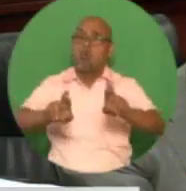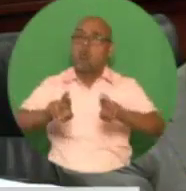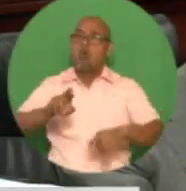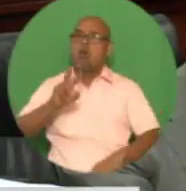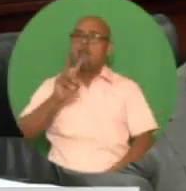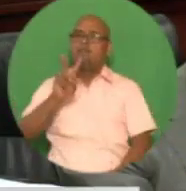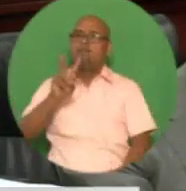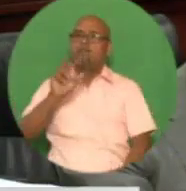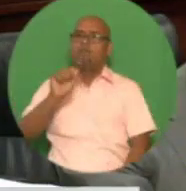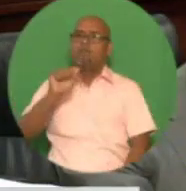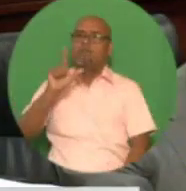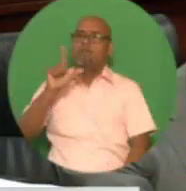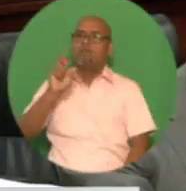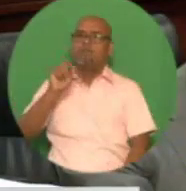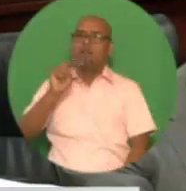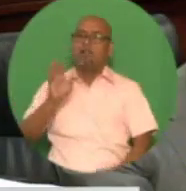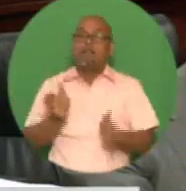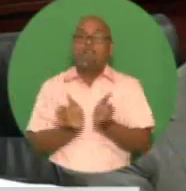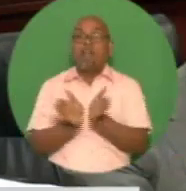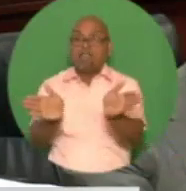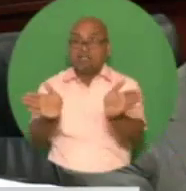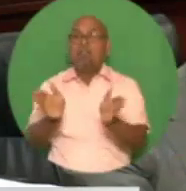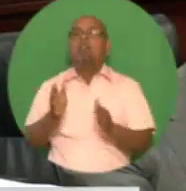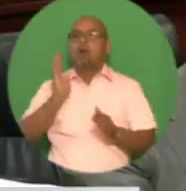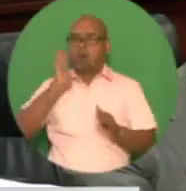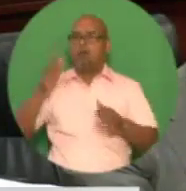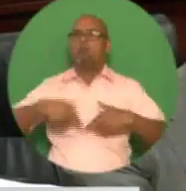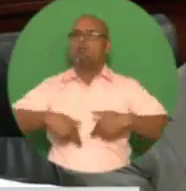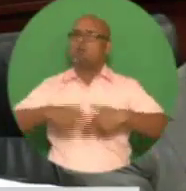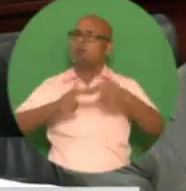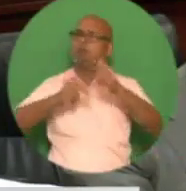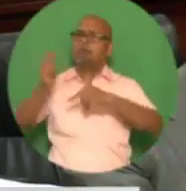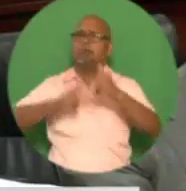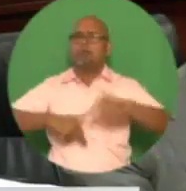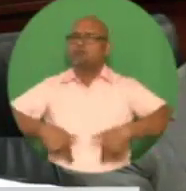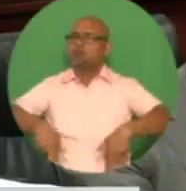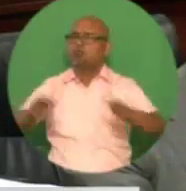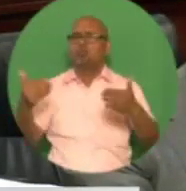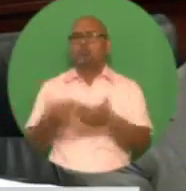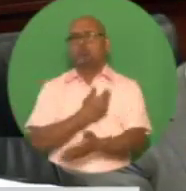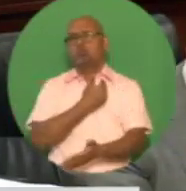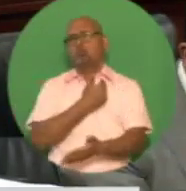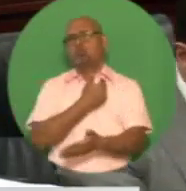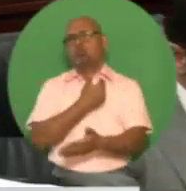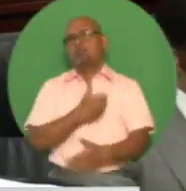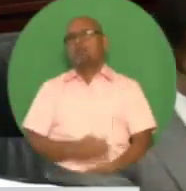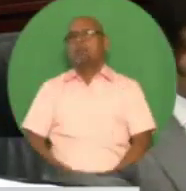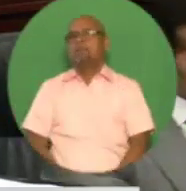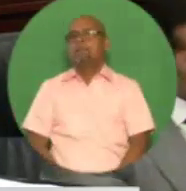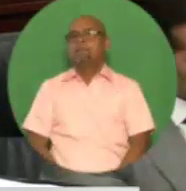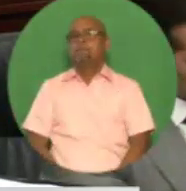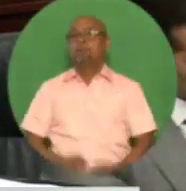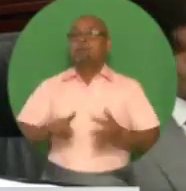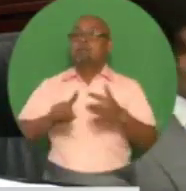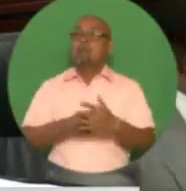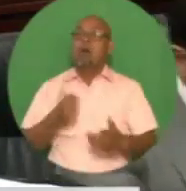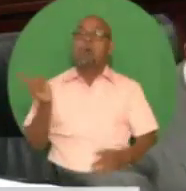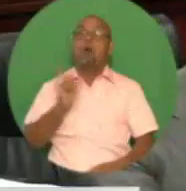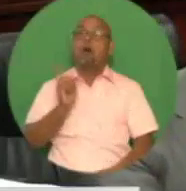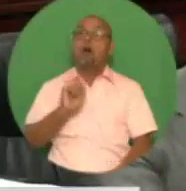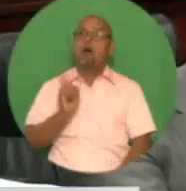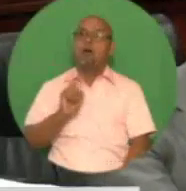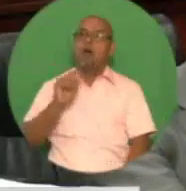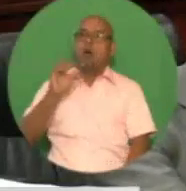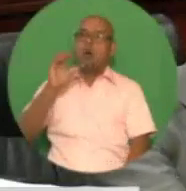Toco Main Road, and segments of a new road construction comprising 20 kilometers, starting from the new Ojo Road